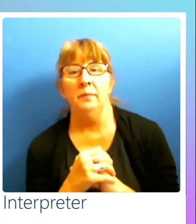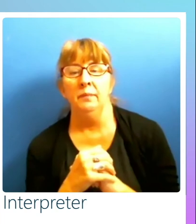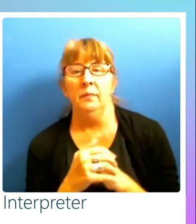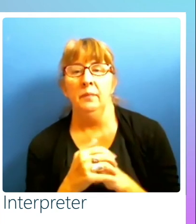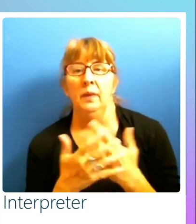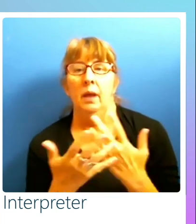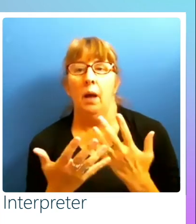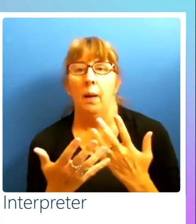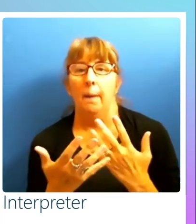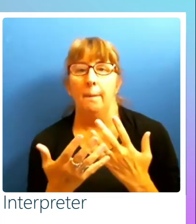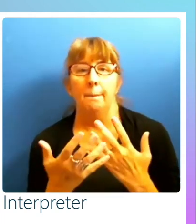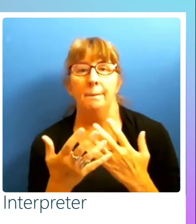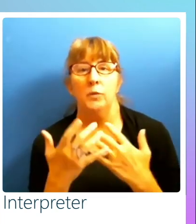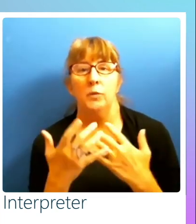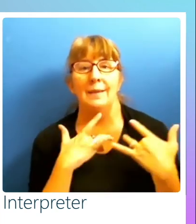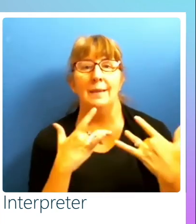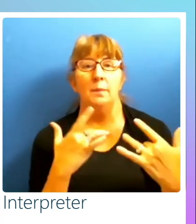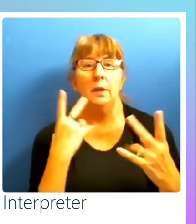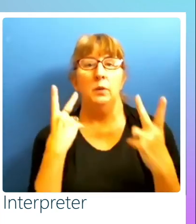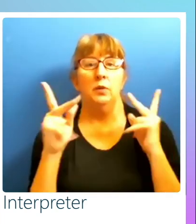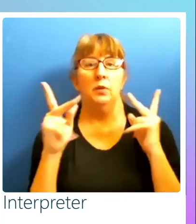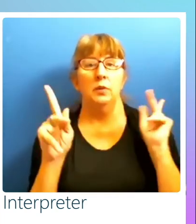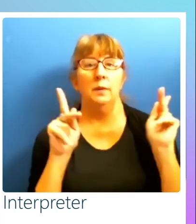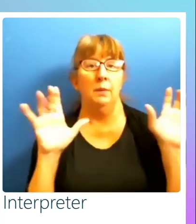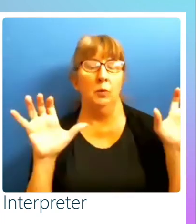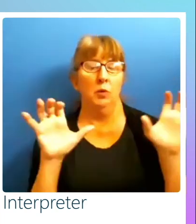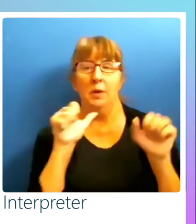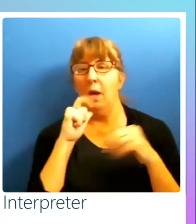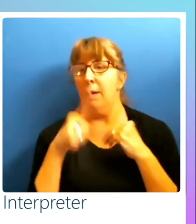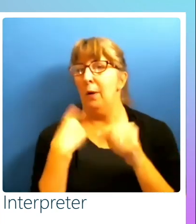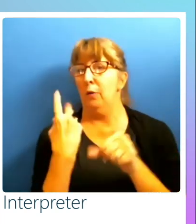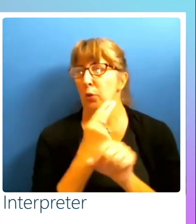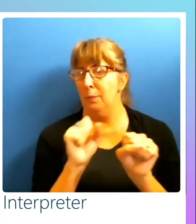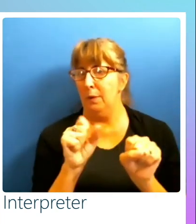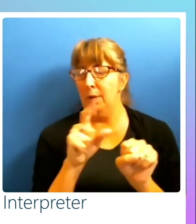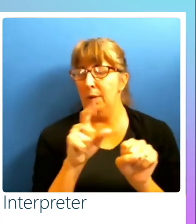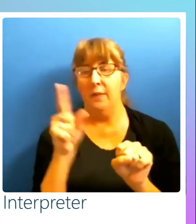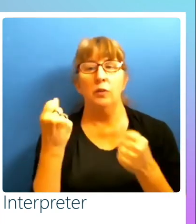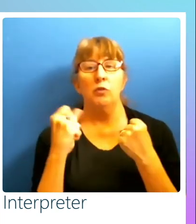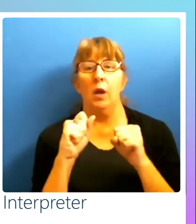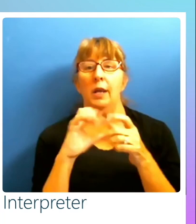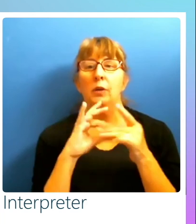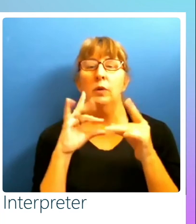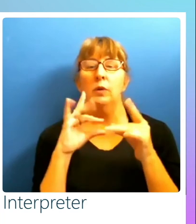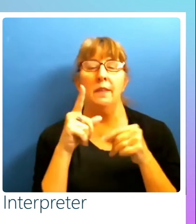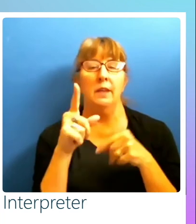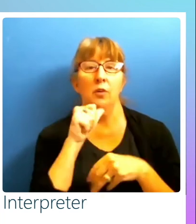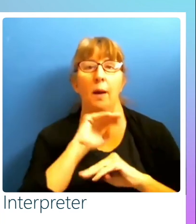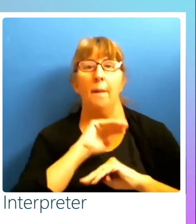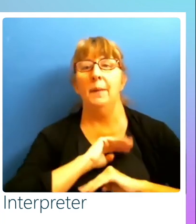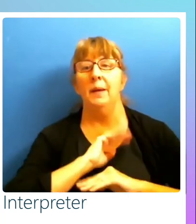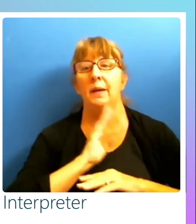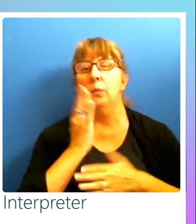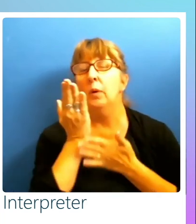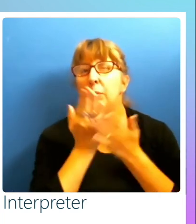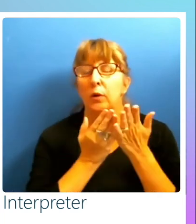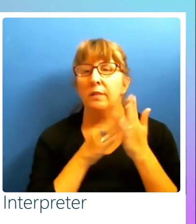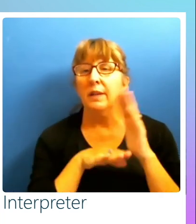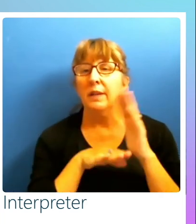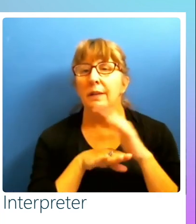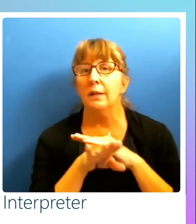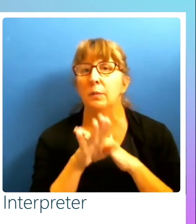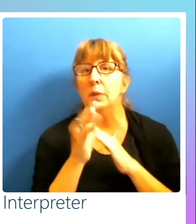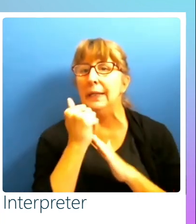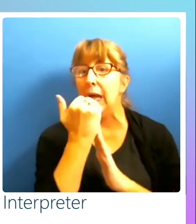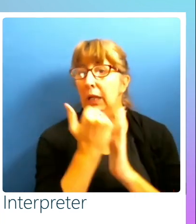So that's typically what you see people coming through. It's not about the usability of it. They're trying to say that you're not meeting some portion of that accessibility guideline, which comes